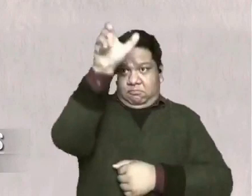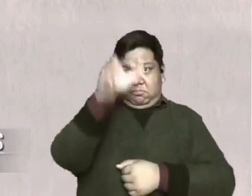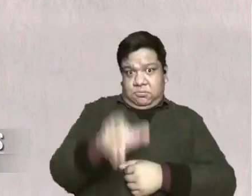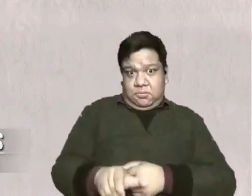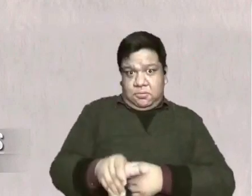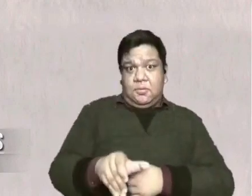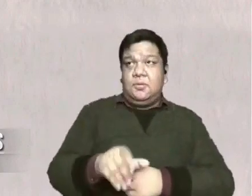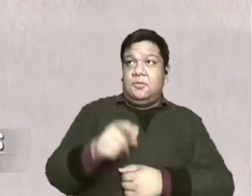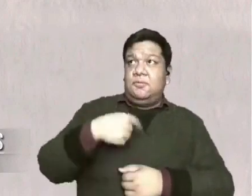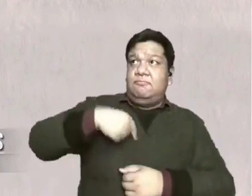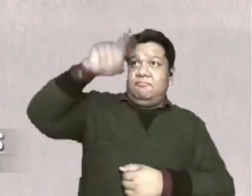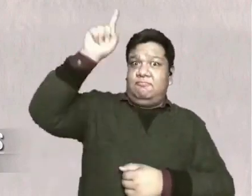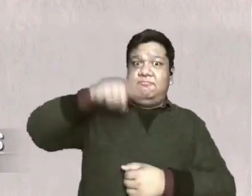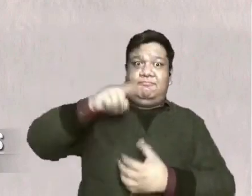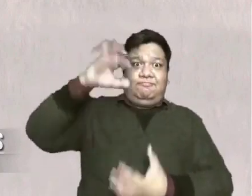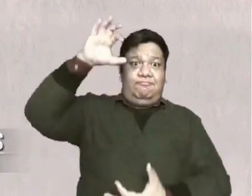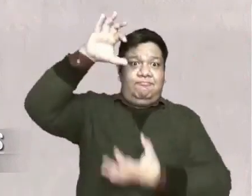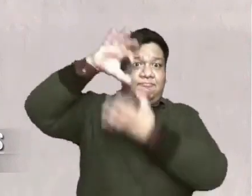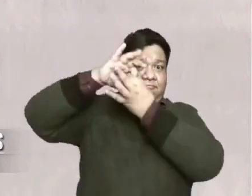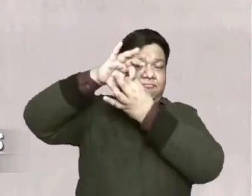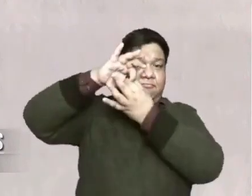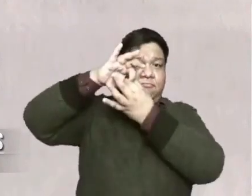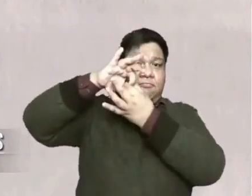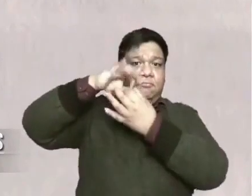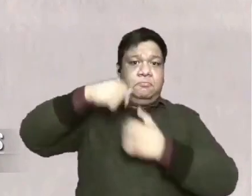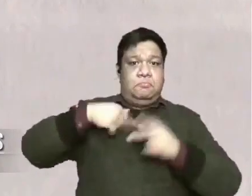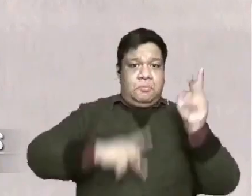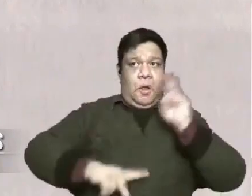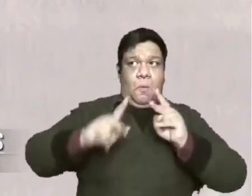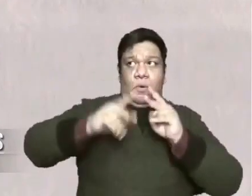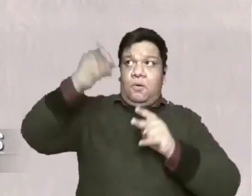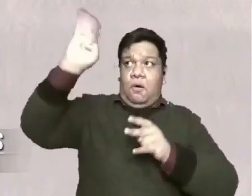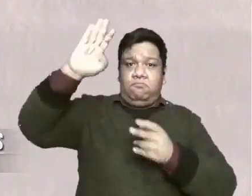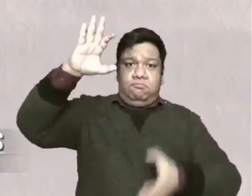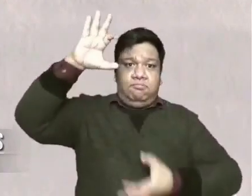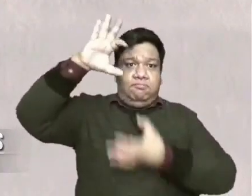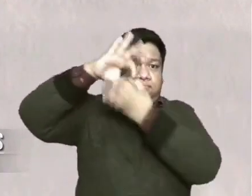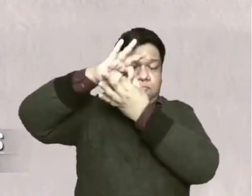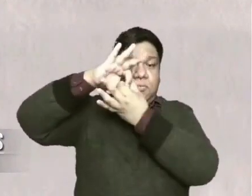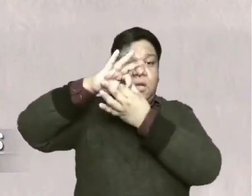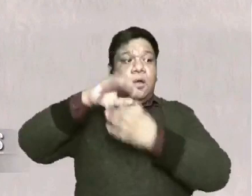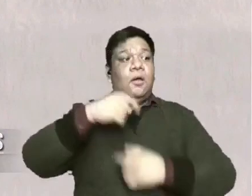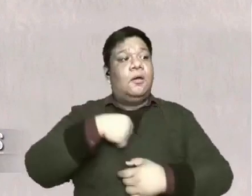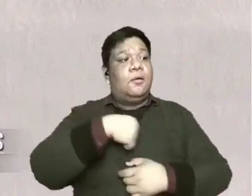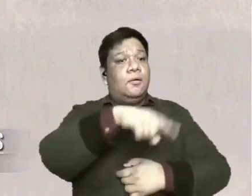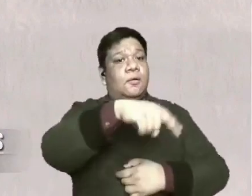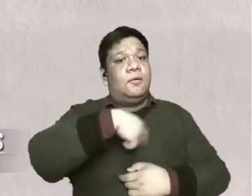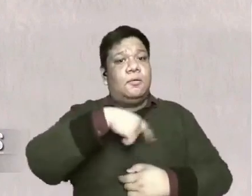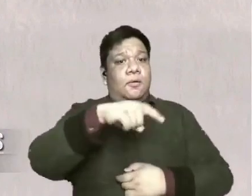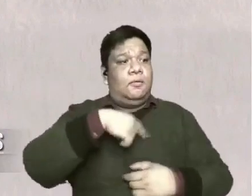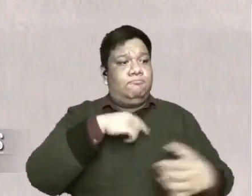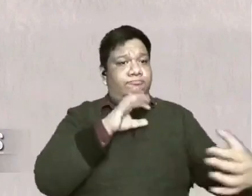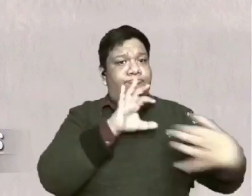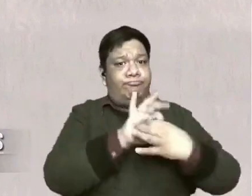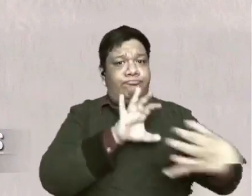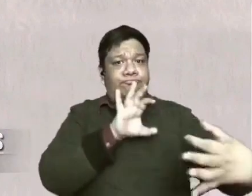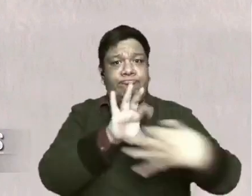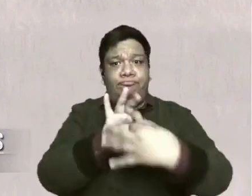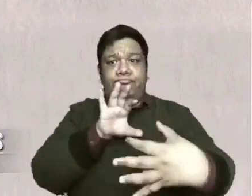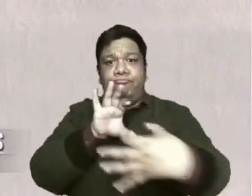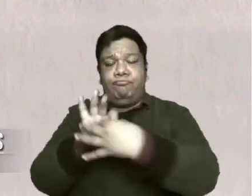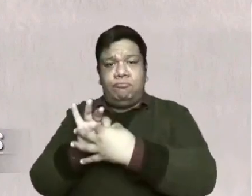vertical reconciliation that is between man and God and the horizontal is between man to man